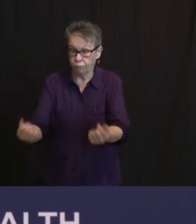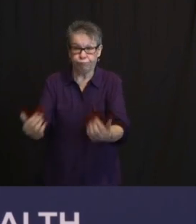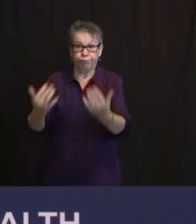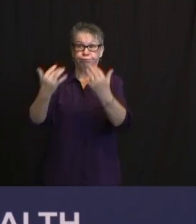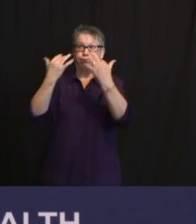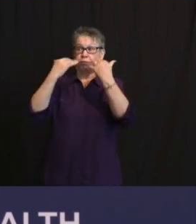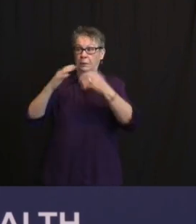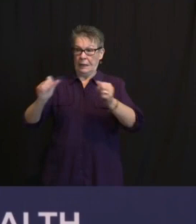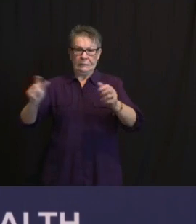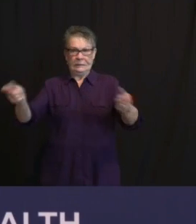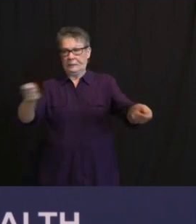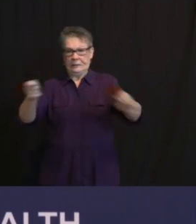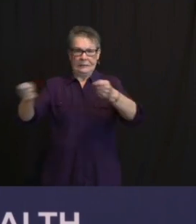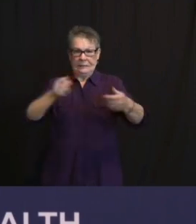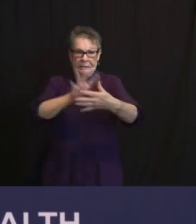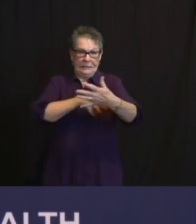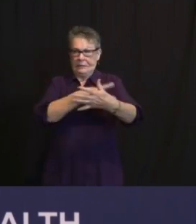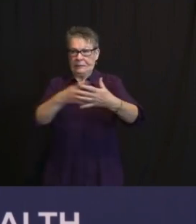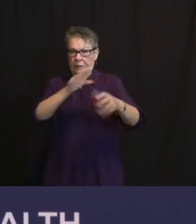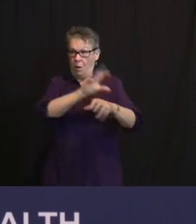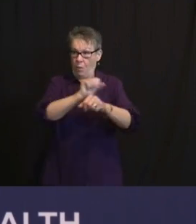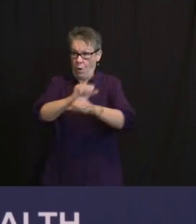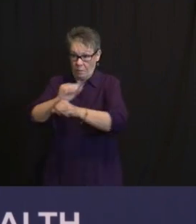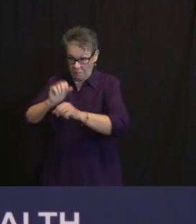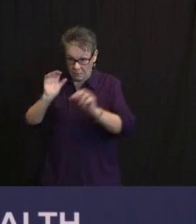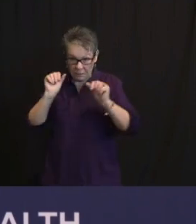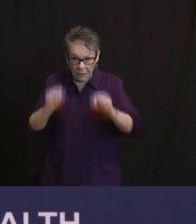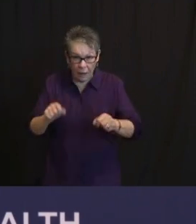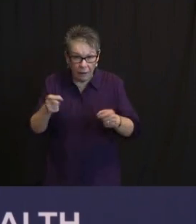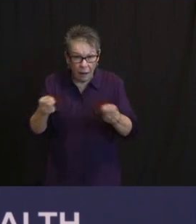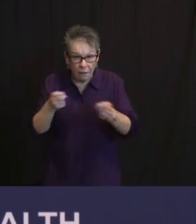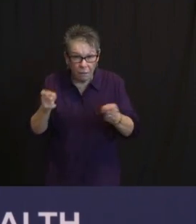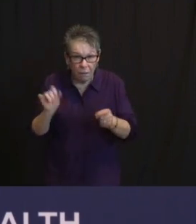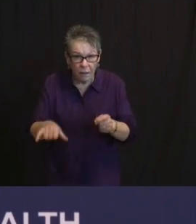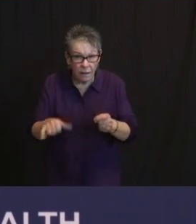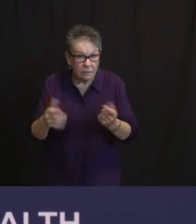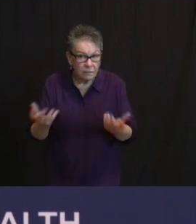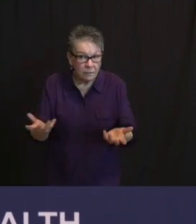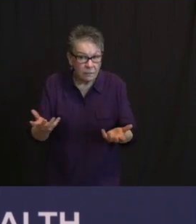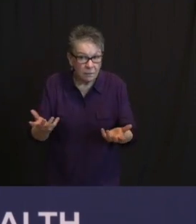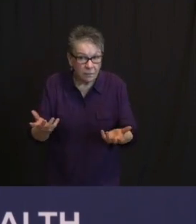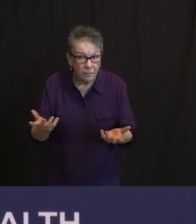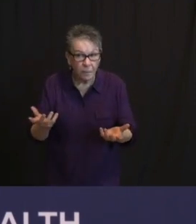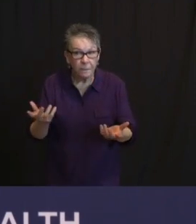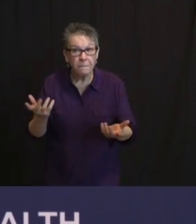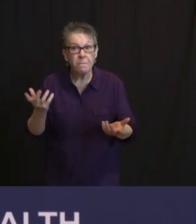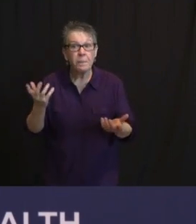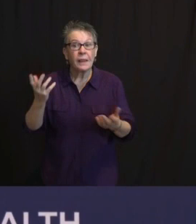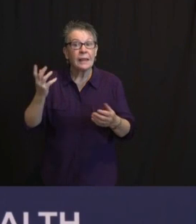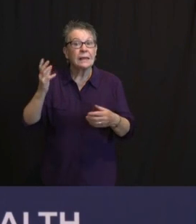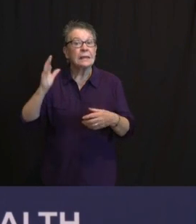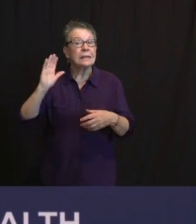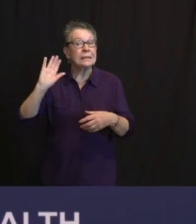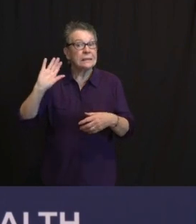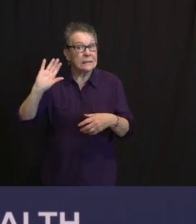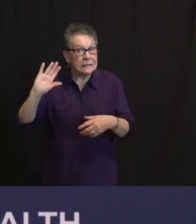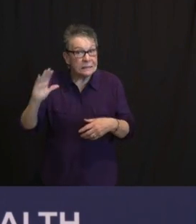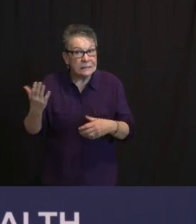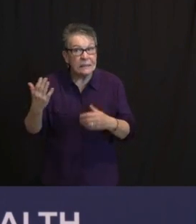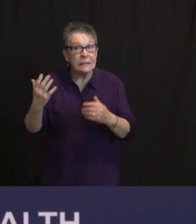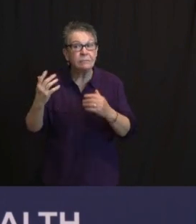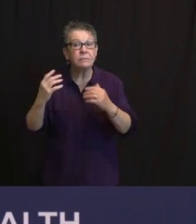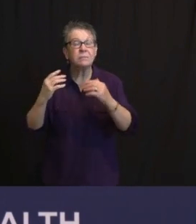CHANGES TO THIS SYSTEM TO EXPAND ITS CAPACITY IN ADVANCE OF YOUR ANNOUNCEMENT TODAY? AND MY QUESTION,